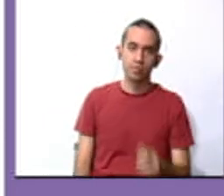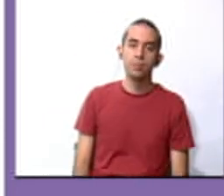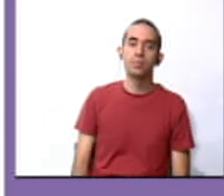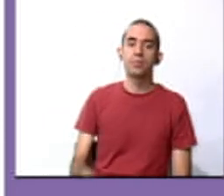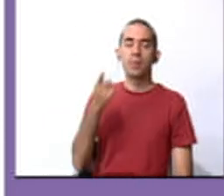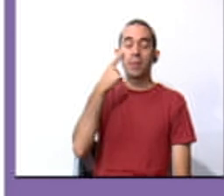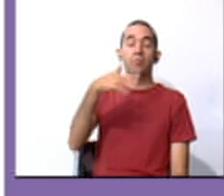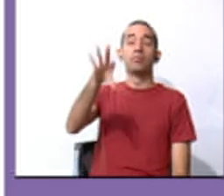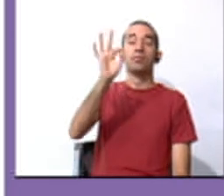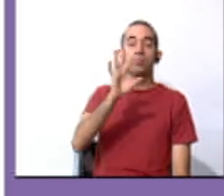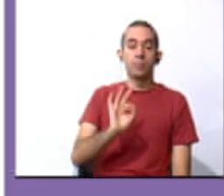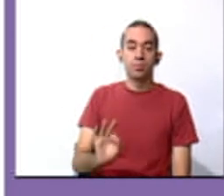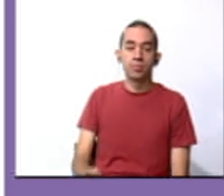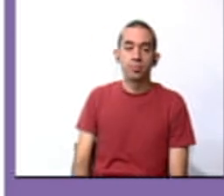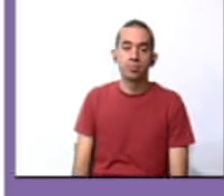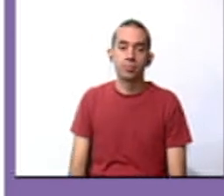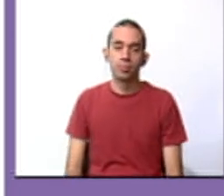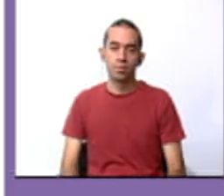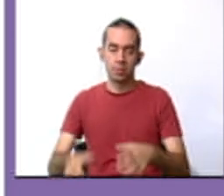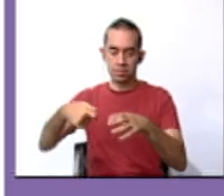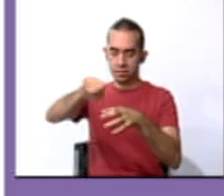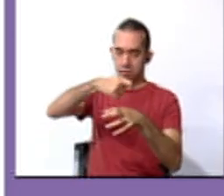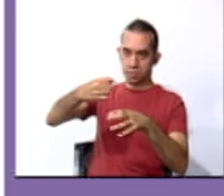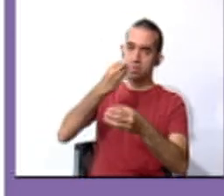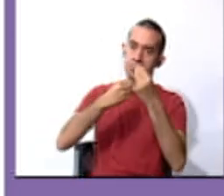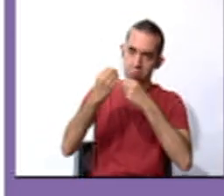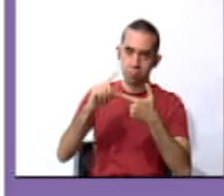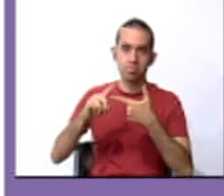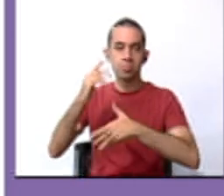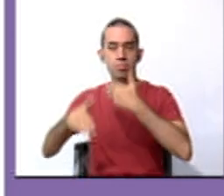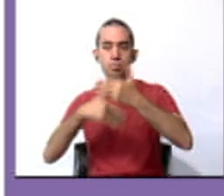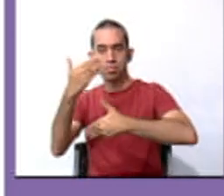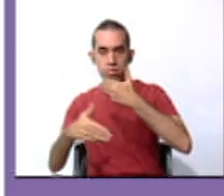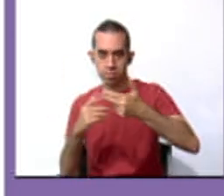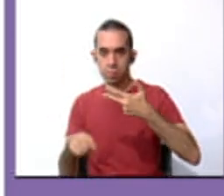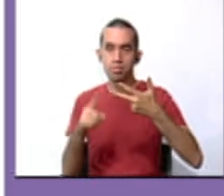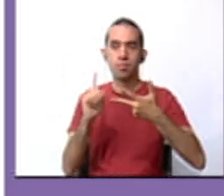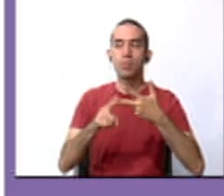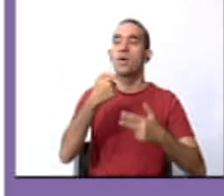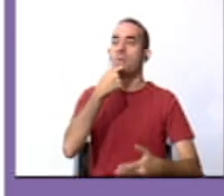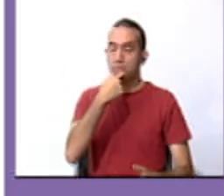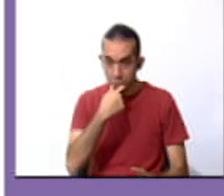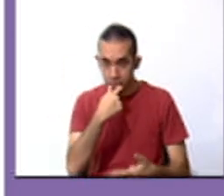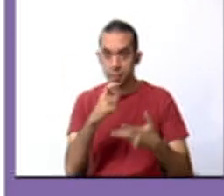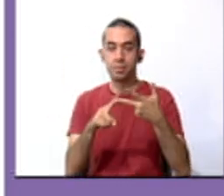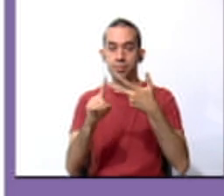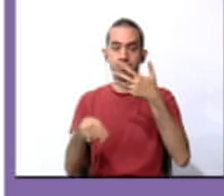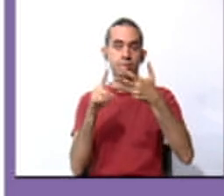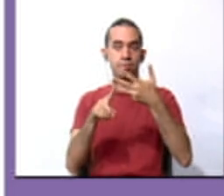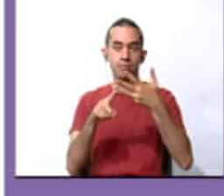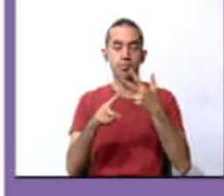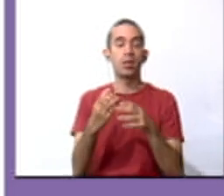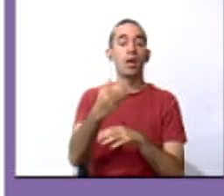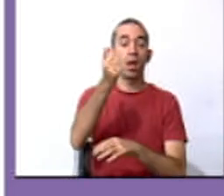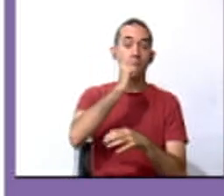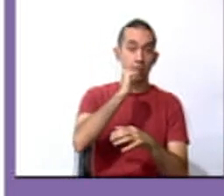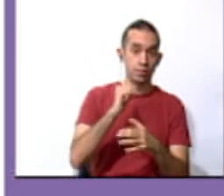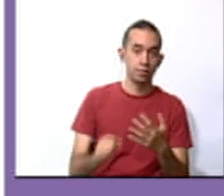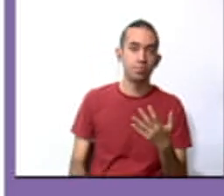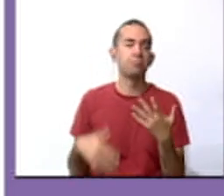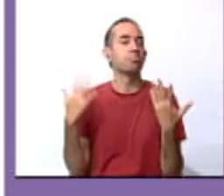chose. Okay. Canned food, toilet paper, a whistle, bottles of water,